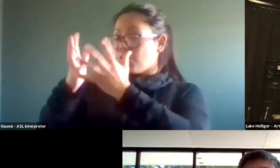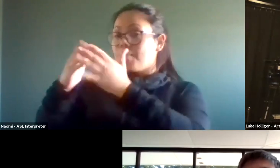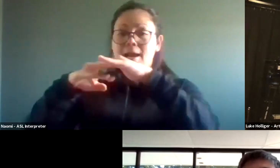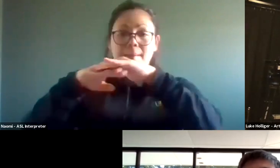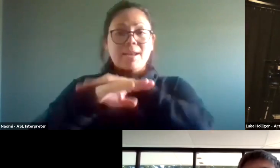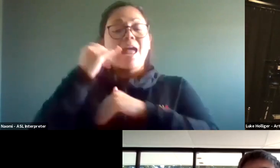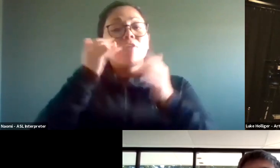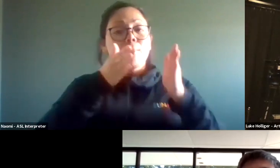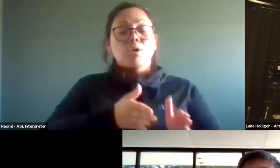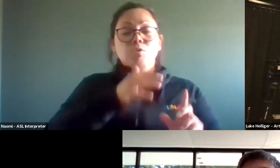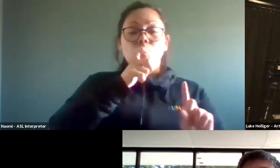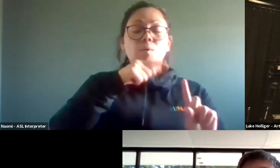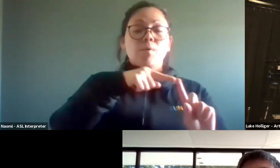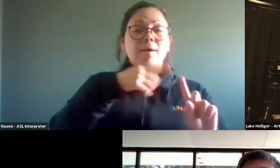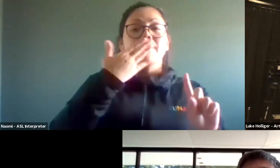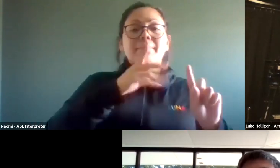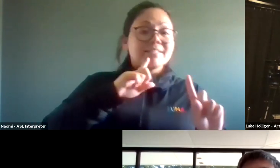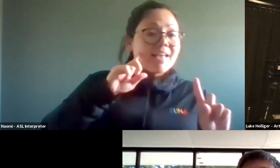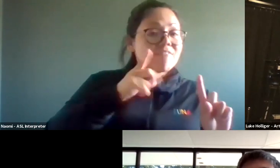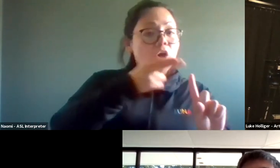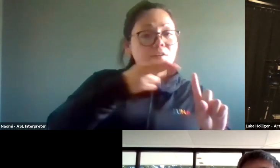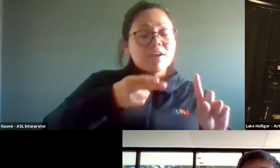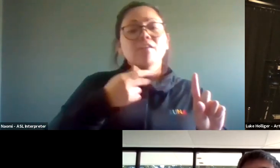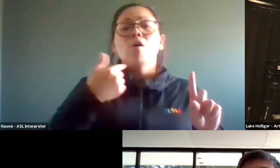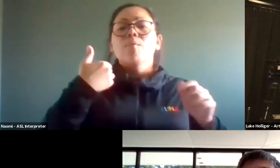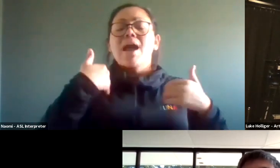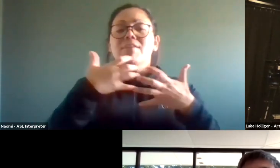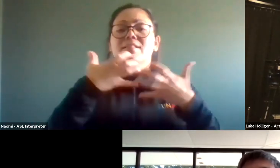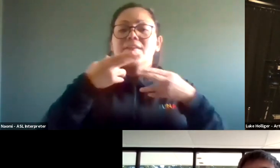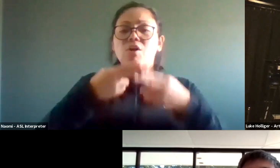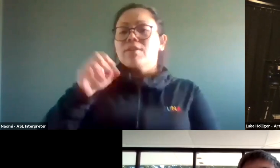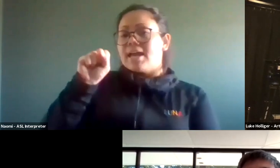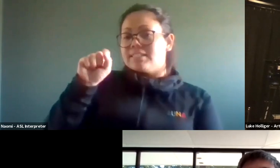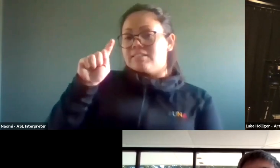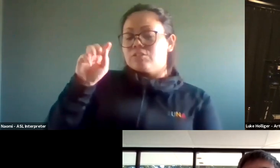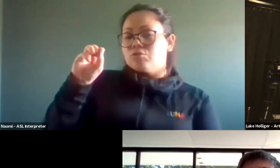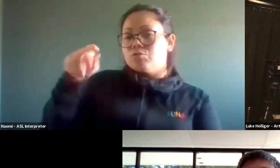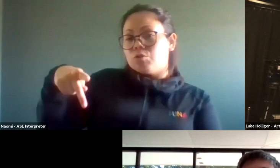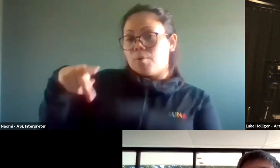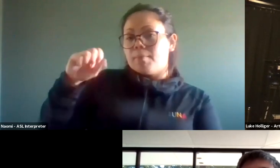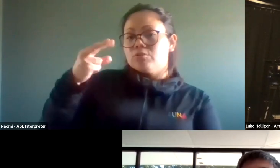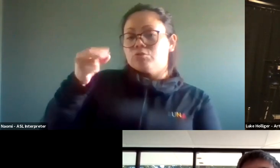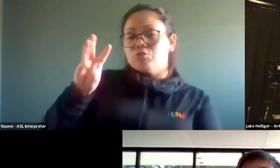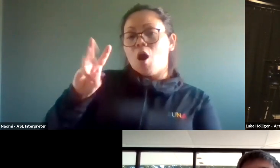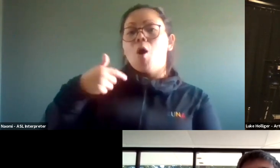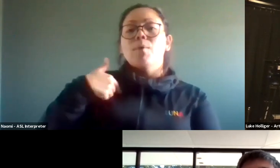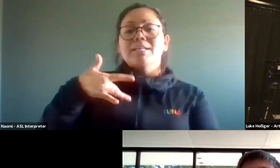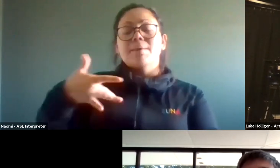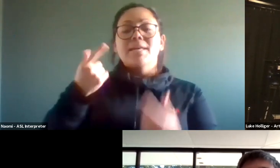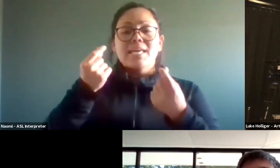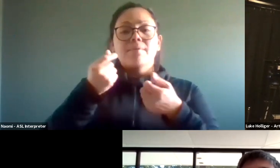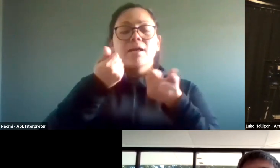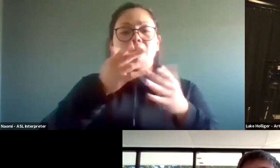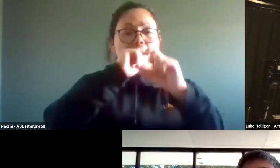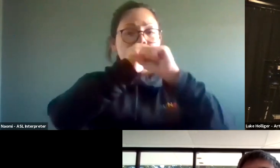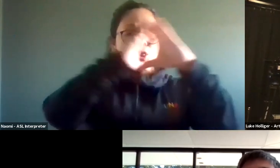with a hearing disability, um, since we do a lot of student shows, uh, when, if someone comes in, we would give them an inflated balloon so that